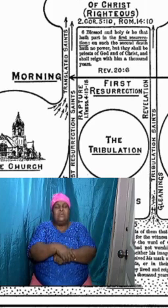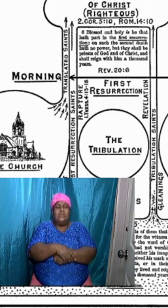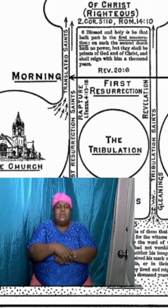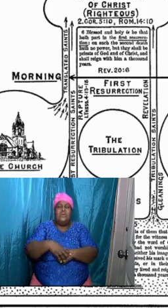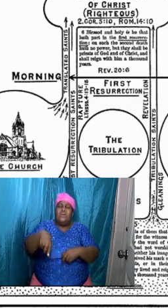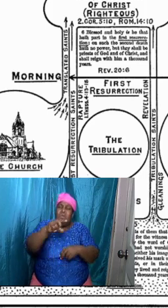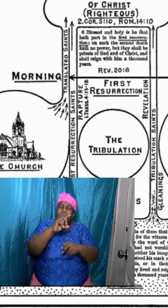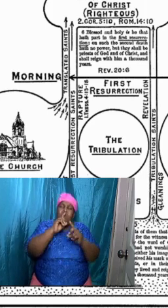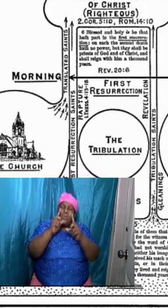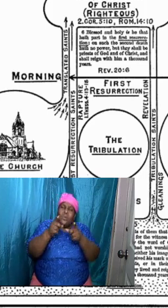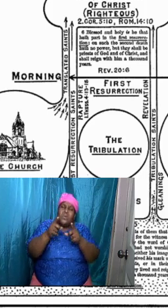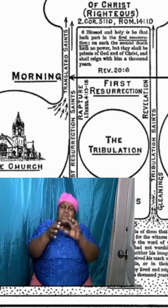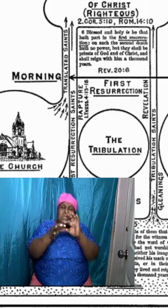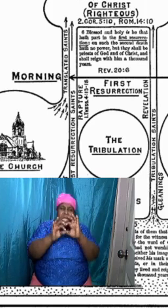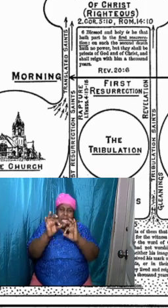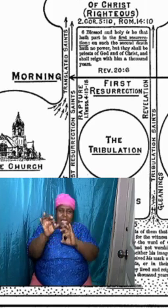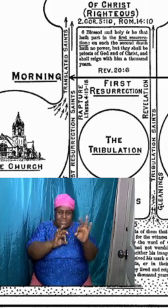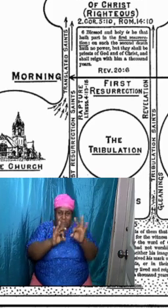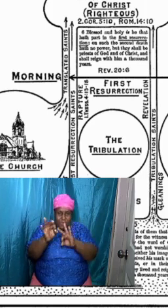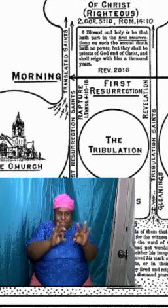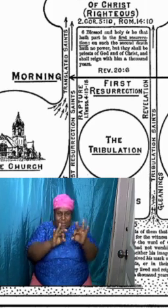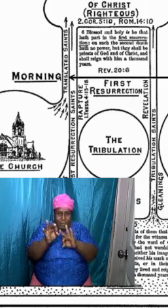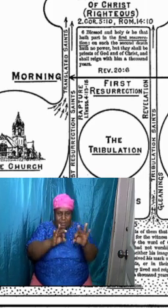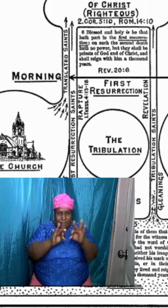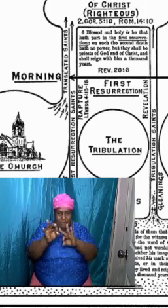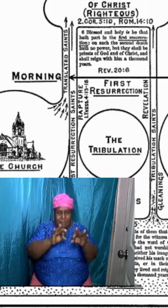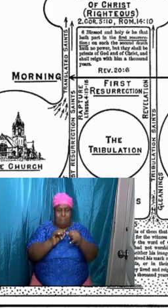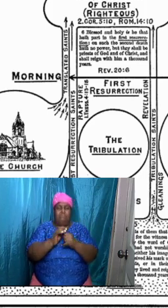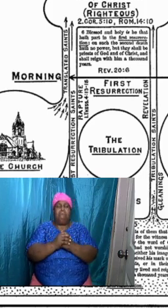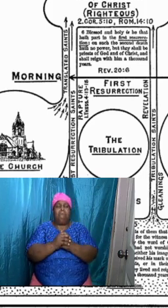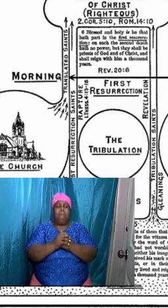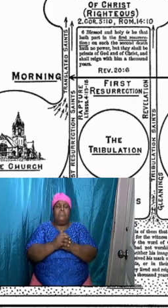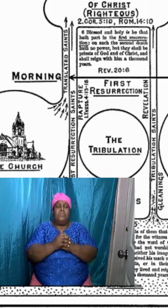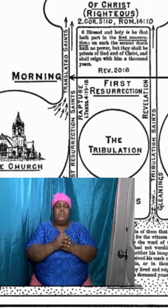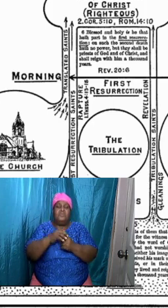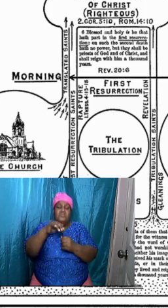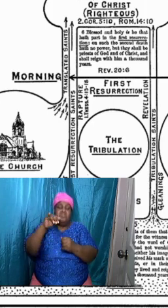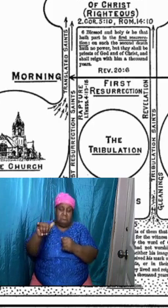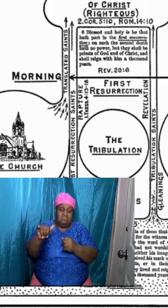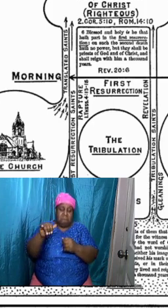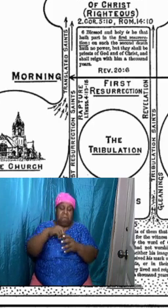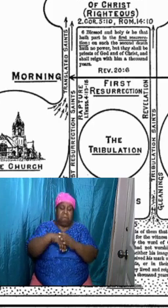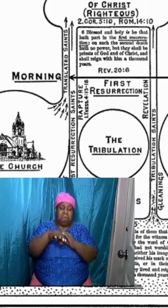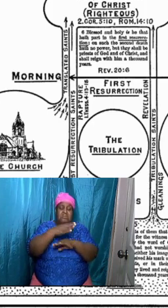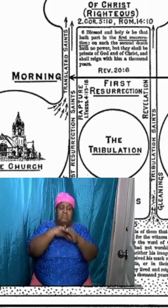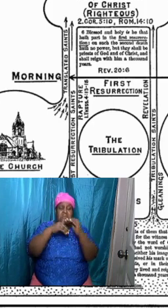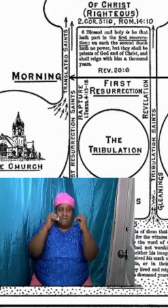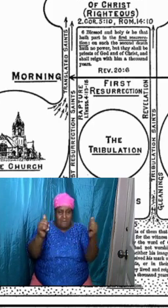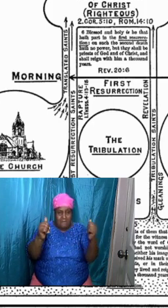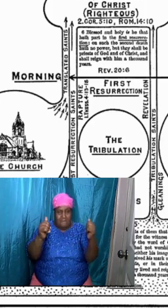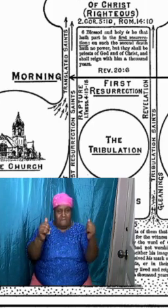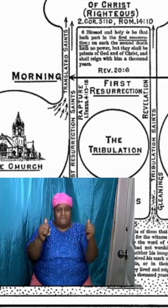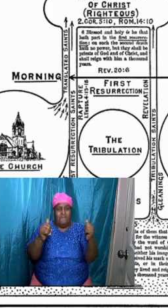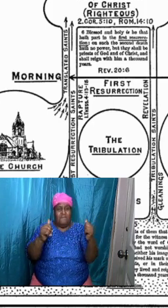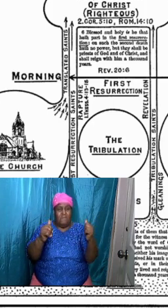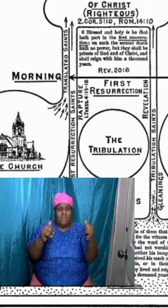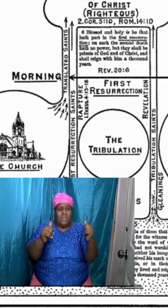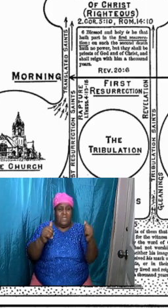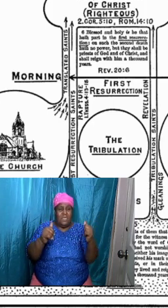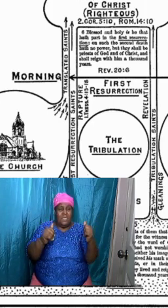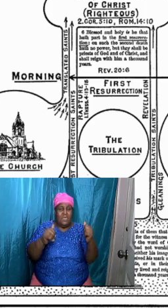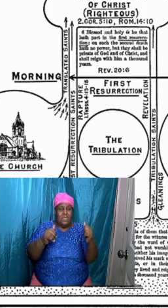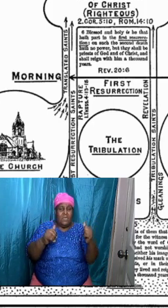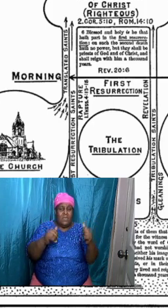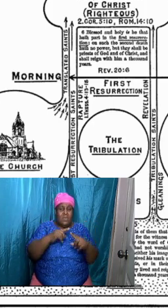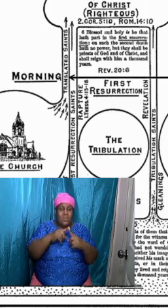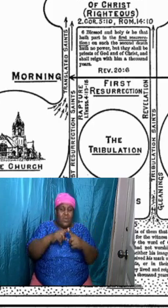these terms mean in a little while so we are still in heaven and we are looking at the chart we are still in